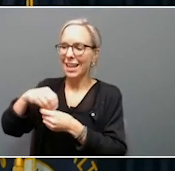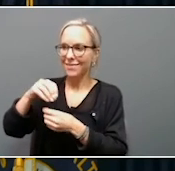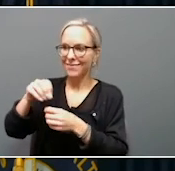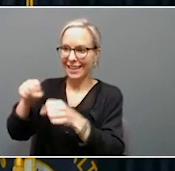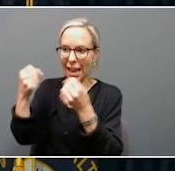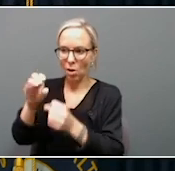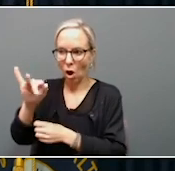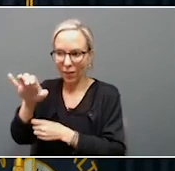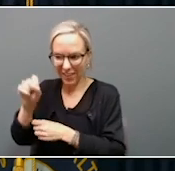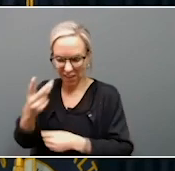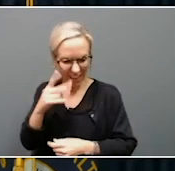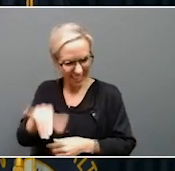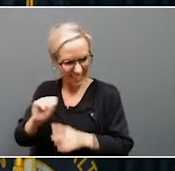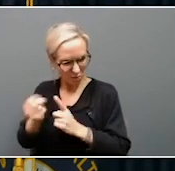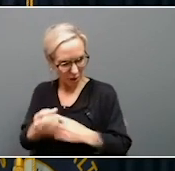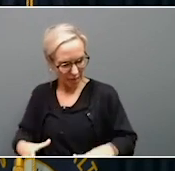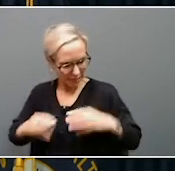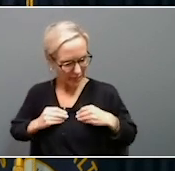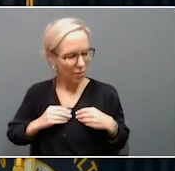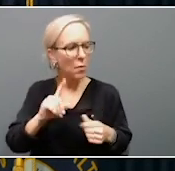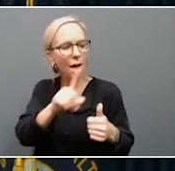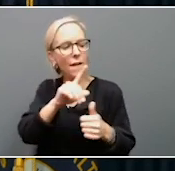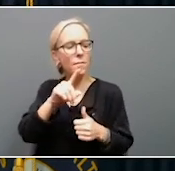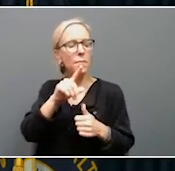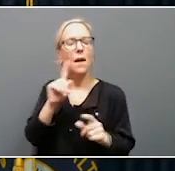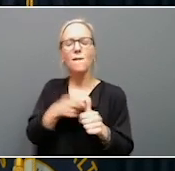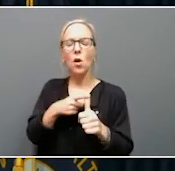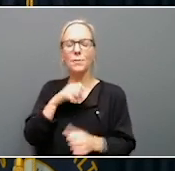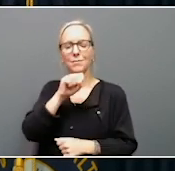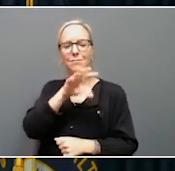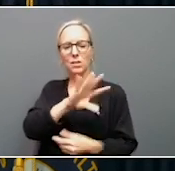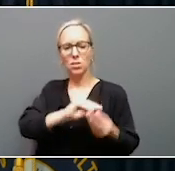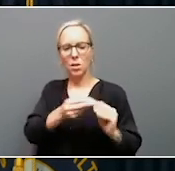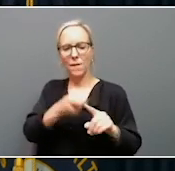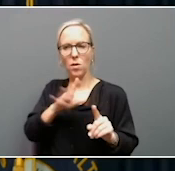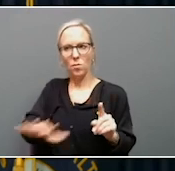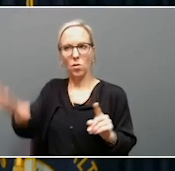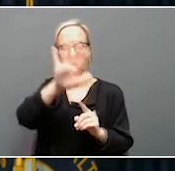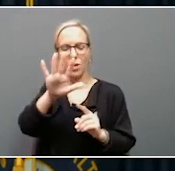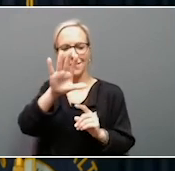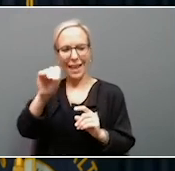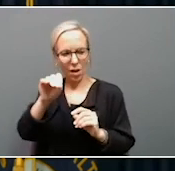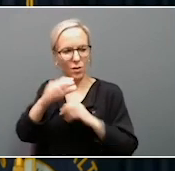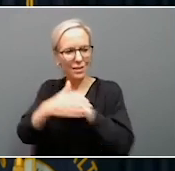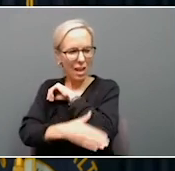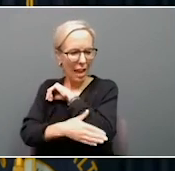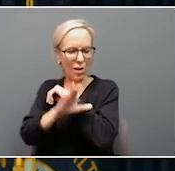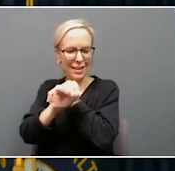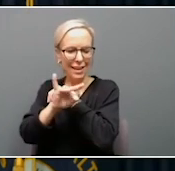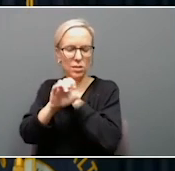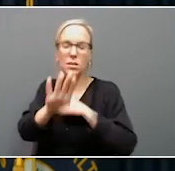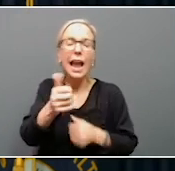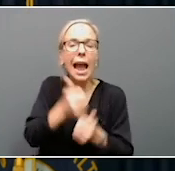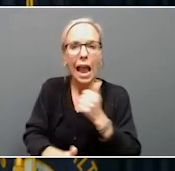acceptable? Well, let me get you numbers from other counties. I don't have those in front of me. Listen, every child deserves